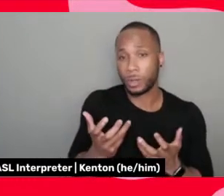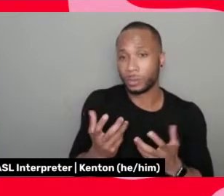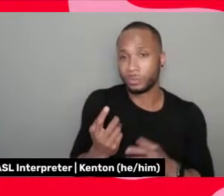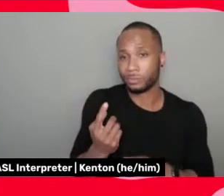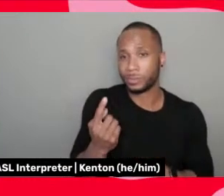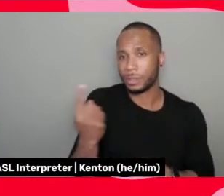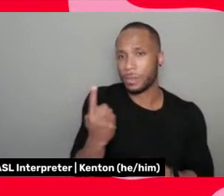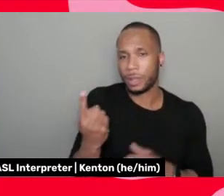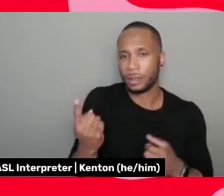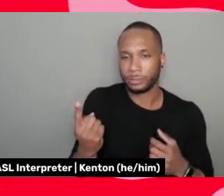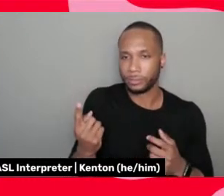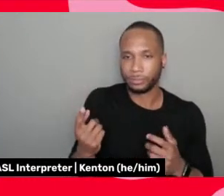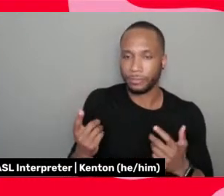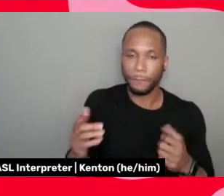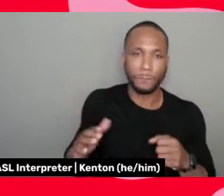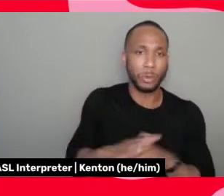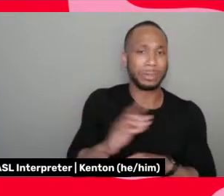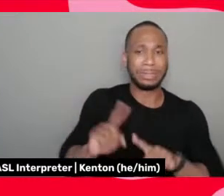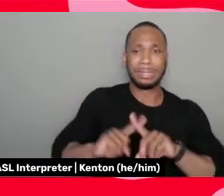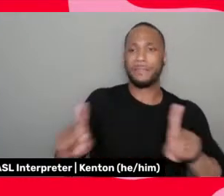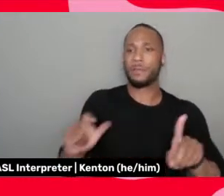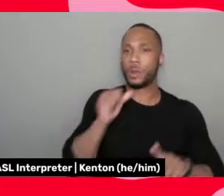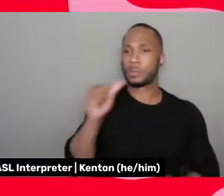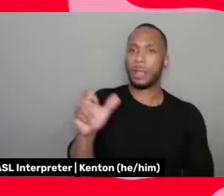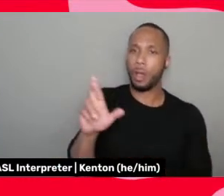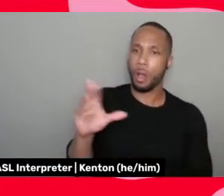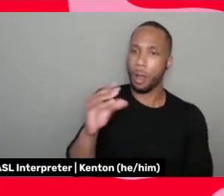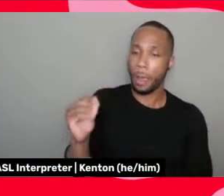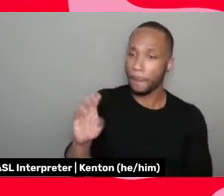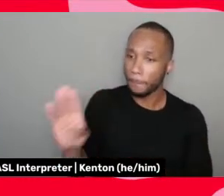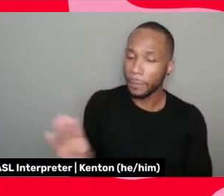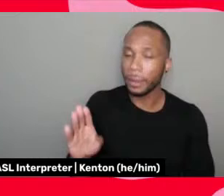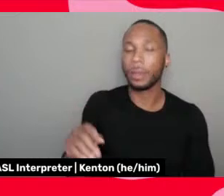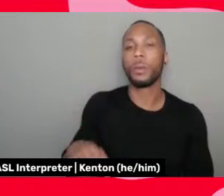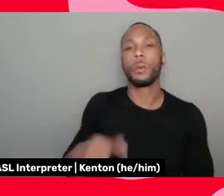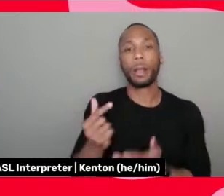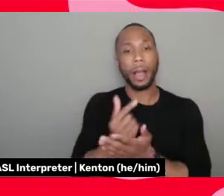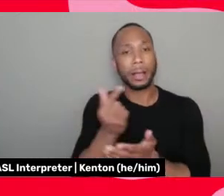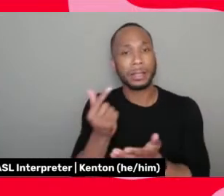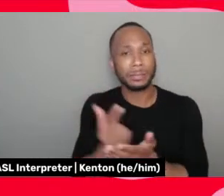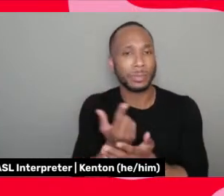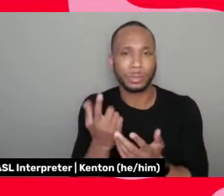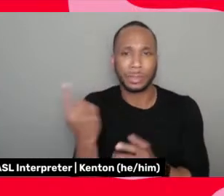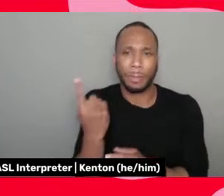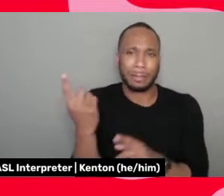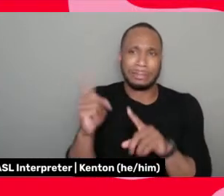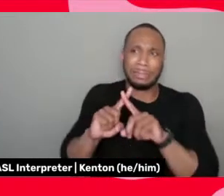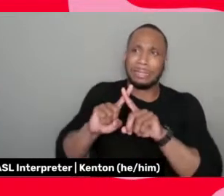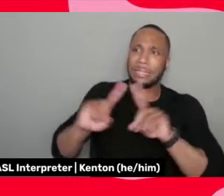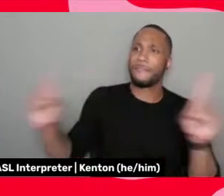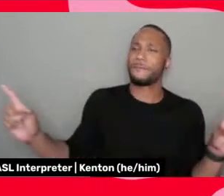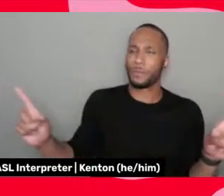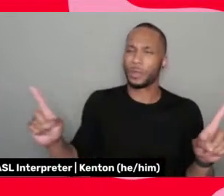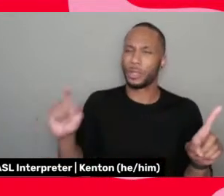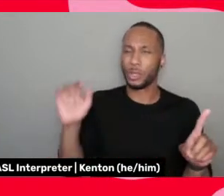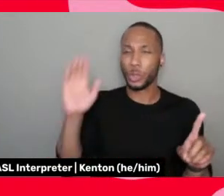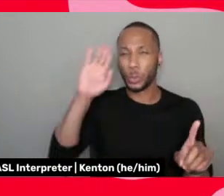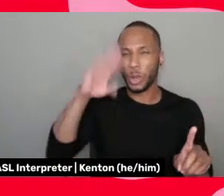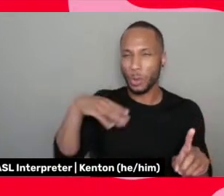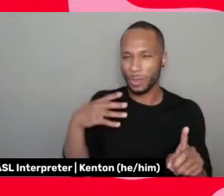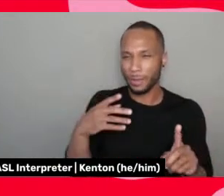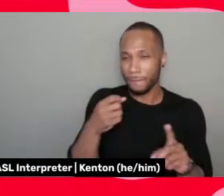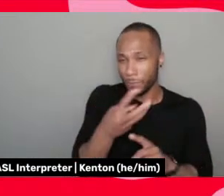genre that wasn't R&B, so gospel, um, the, those, you know, those acceptable black